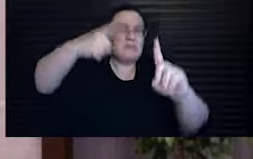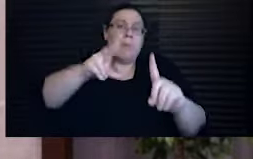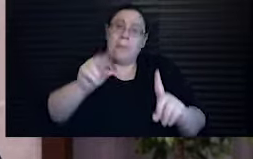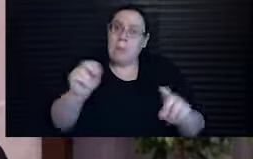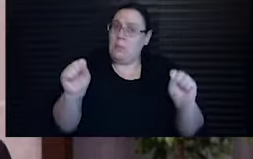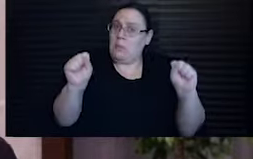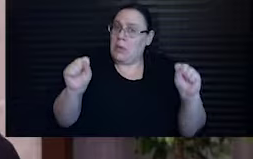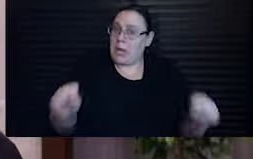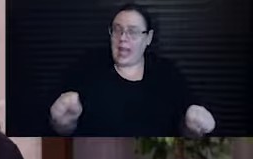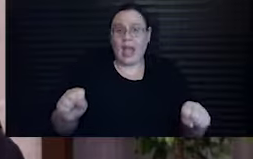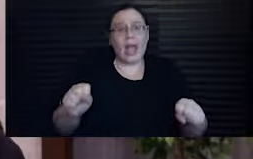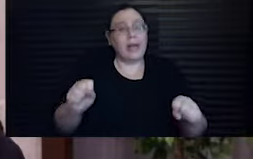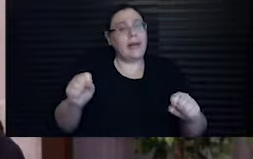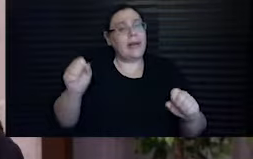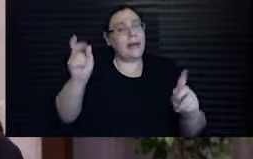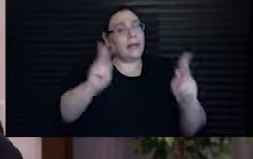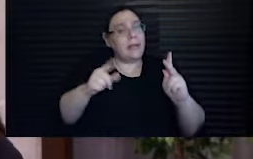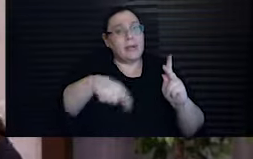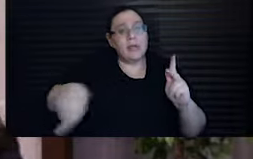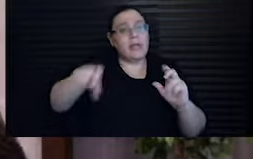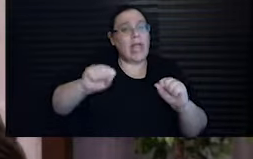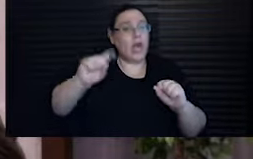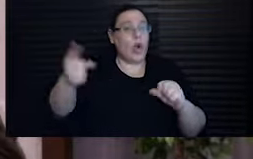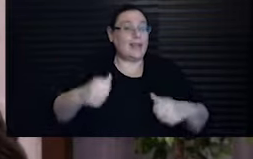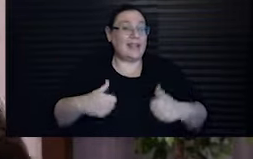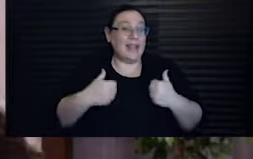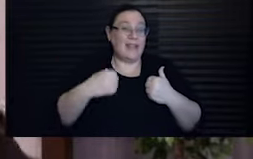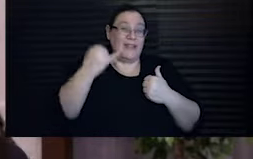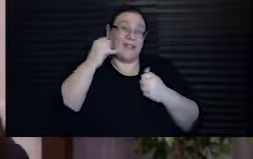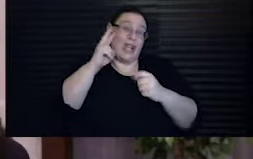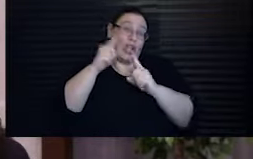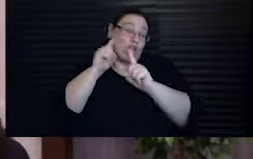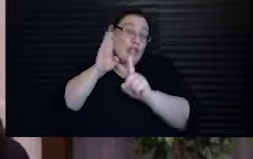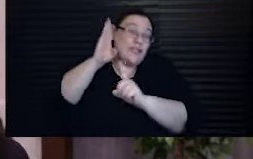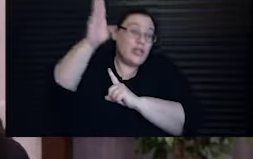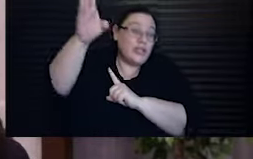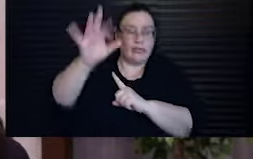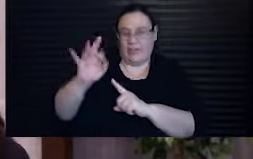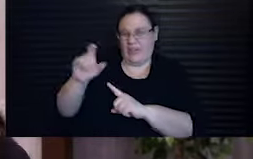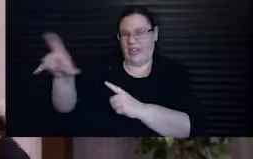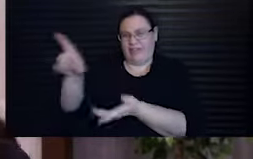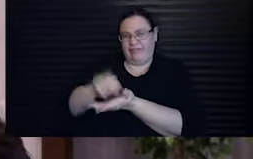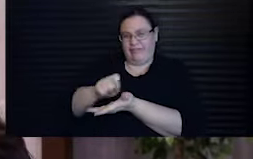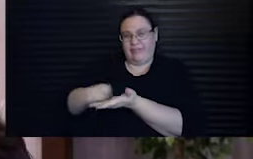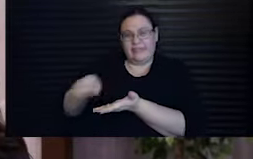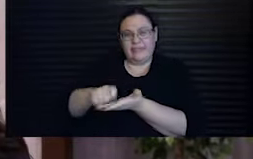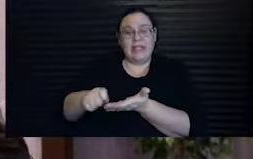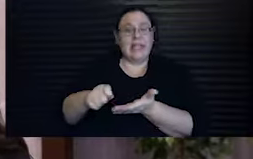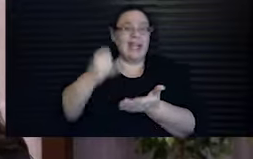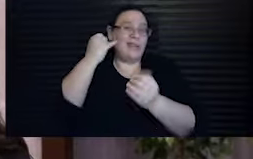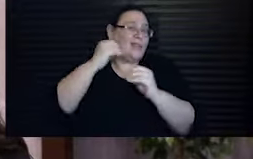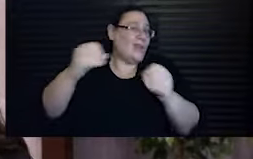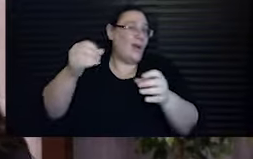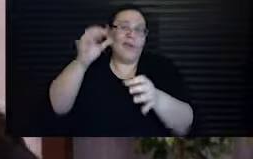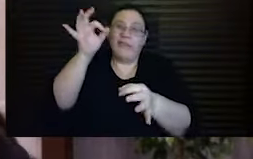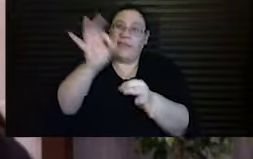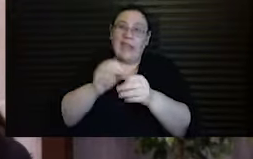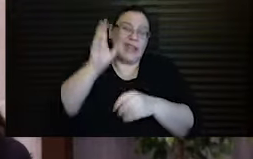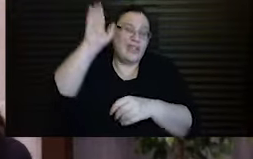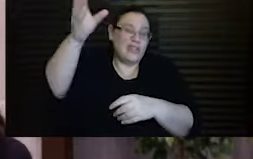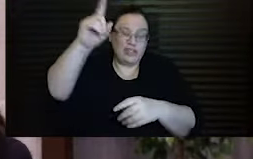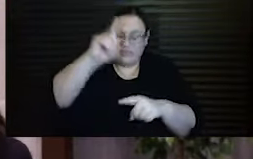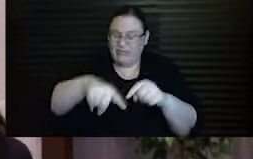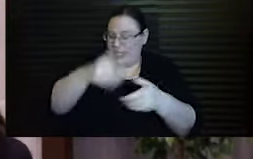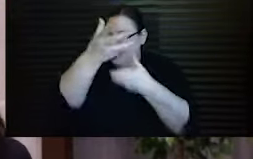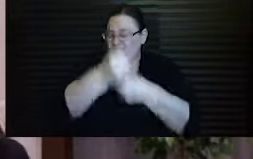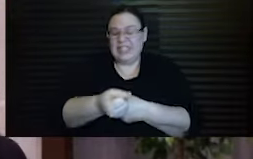peculiarity of man that he can only live by looking to the future, Frankl said. The one who lost faith in the future, his future was doomed.